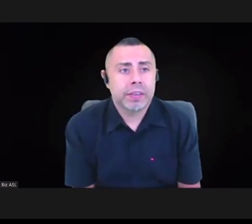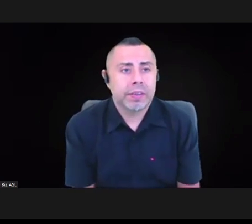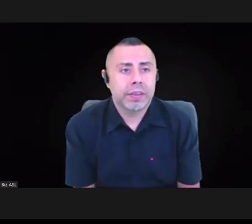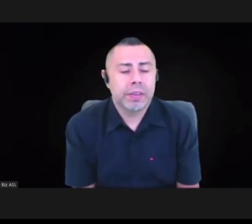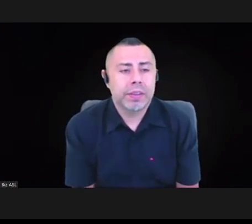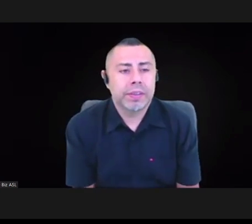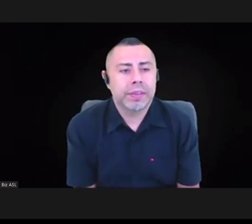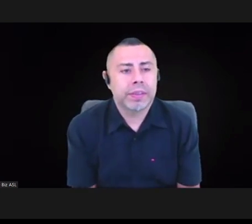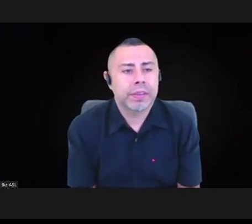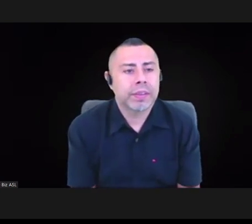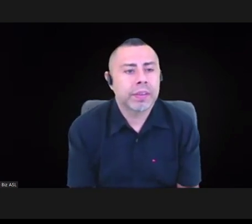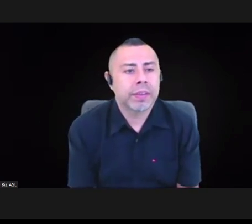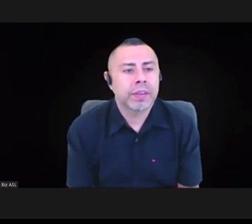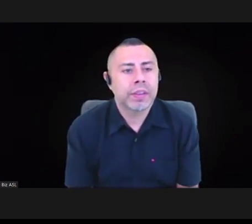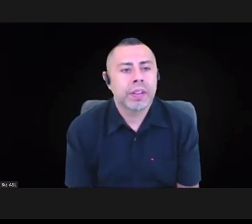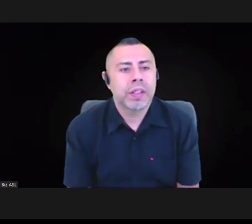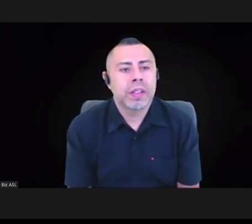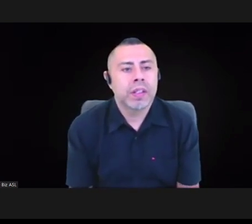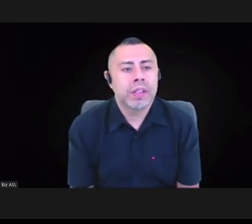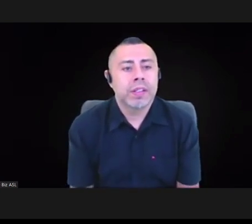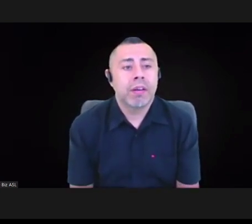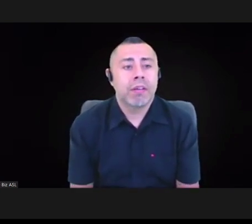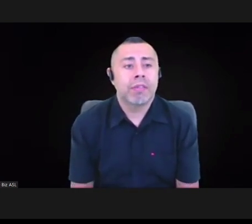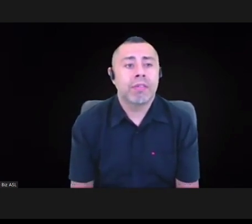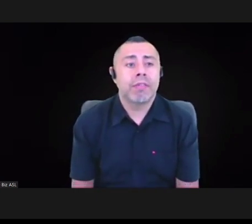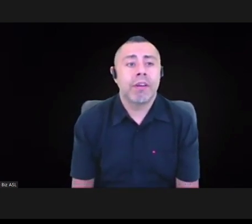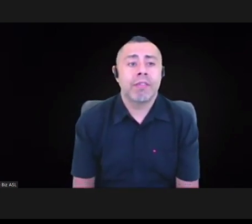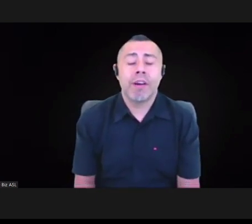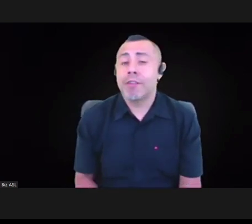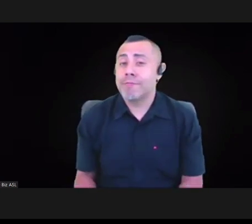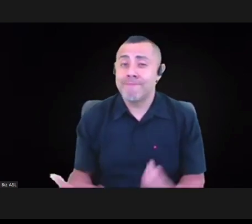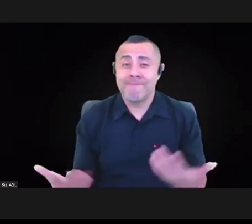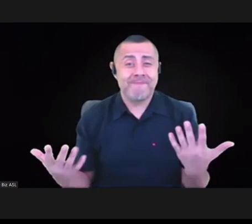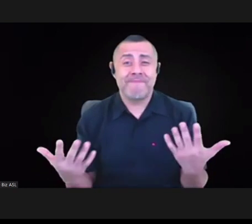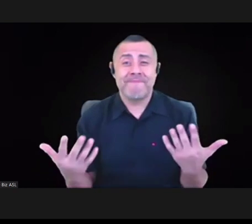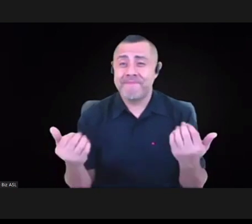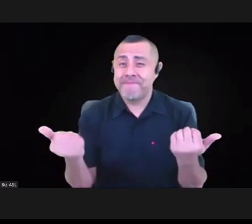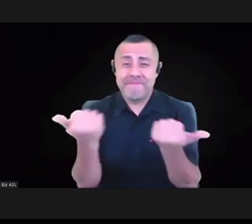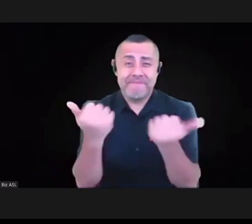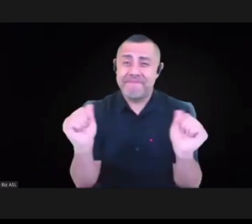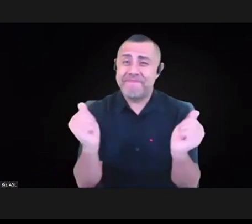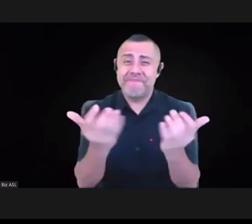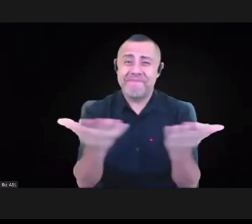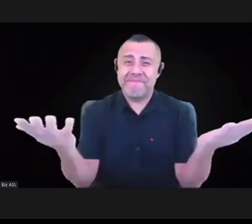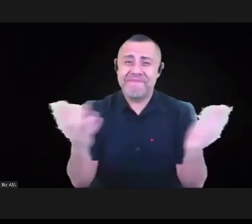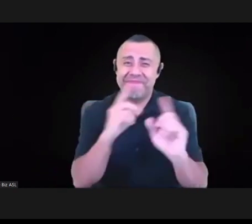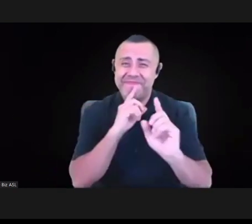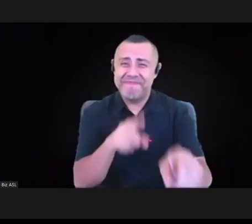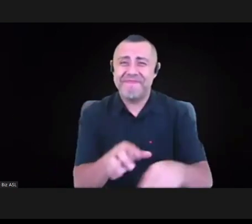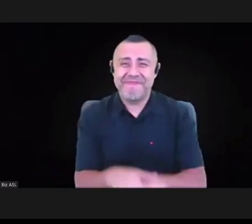So all can respond.